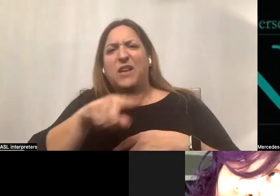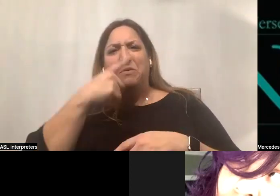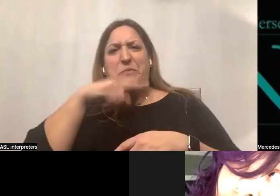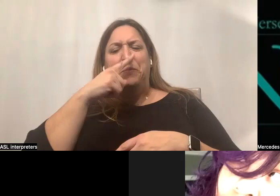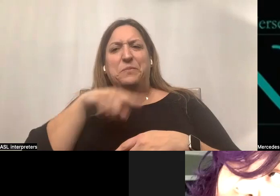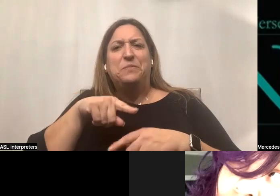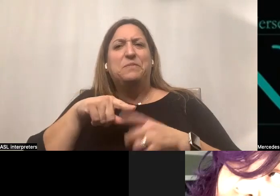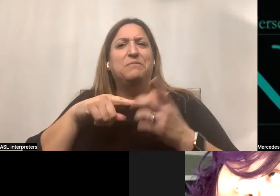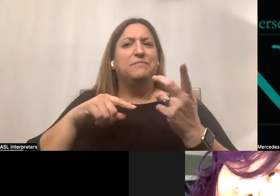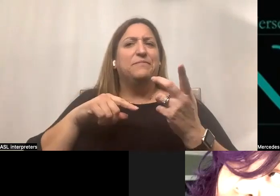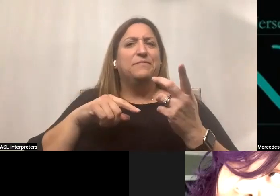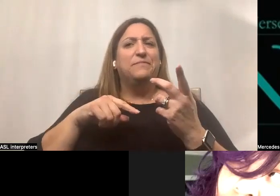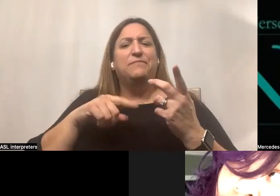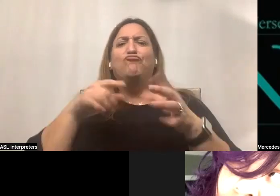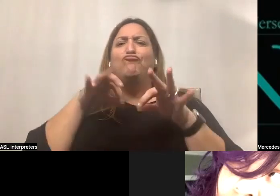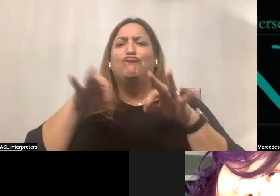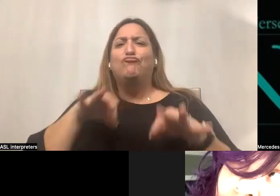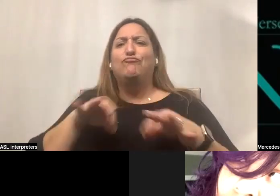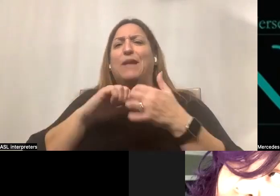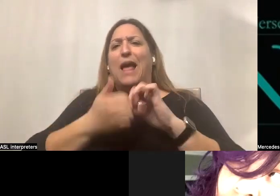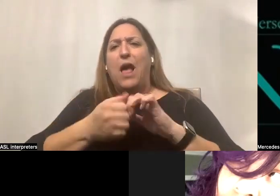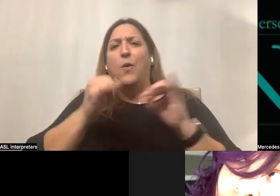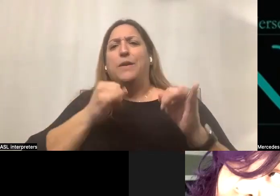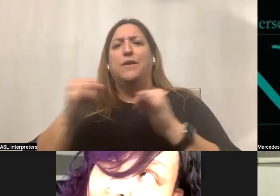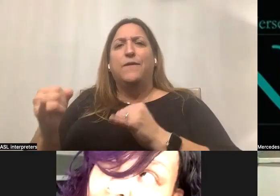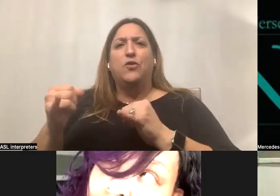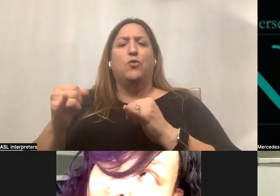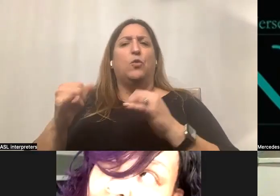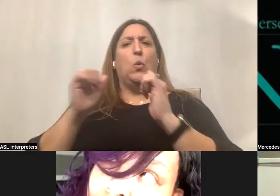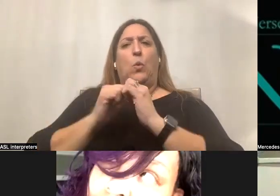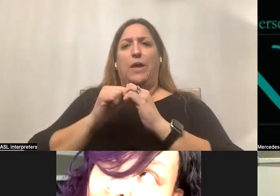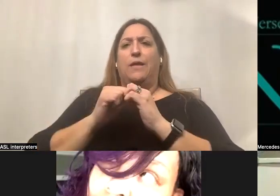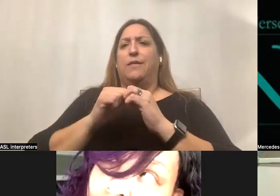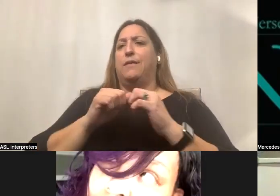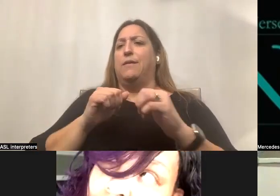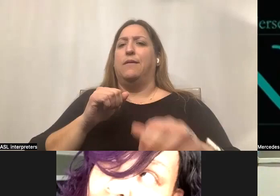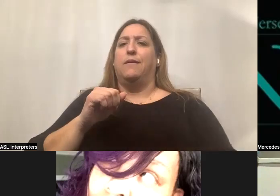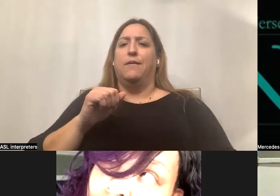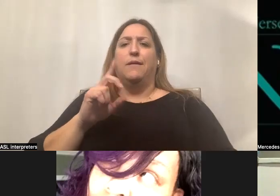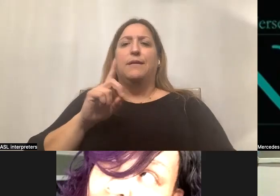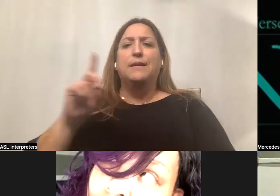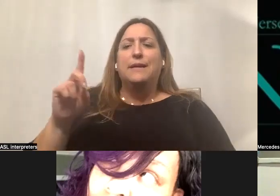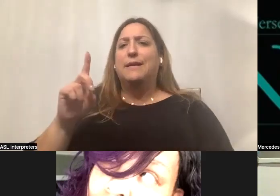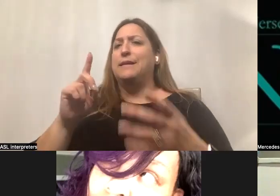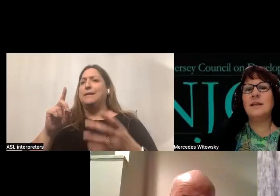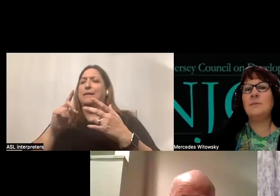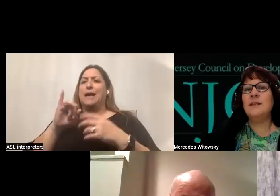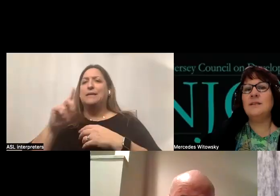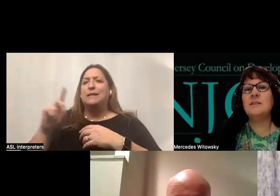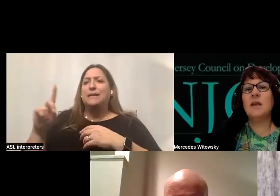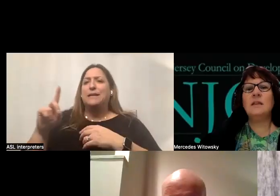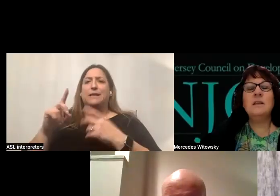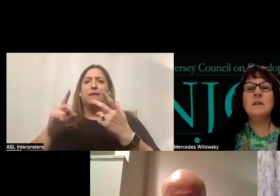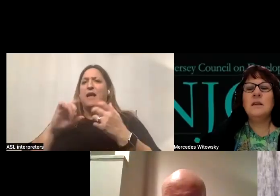talk to us about how individuals with IDD and their families are supported in Easter Seals on a daily